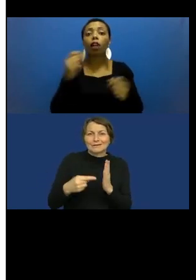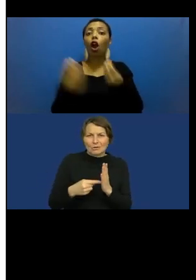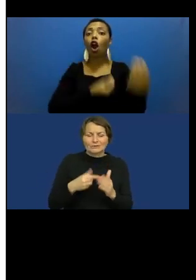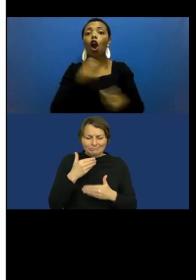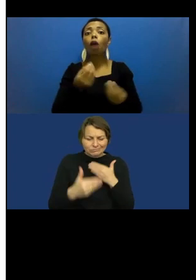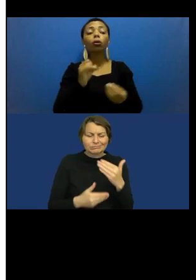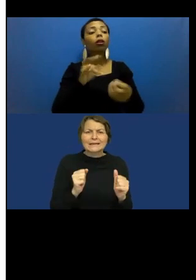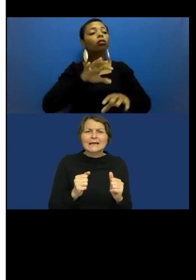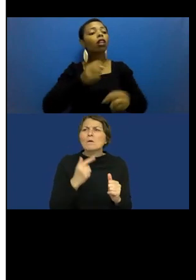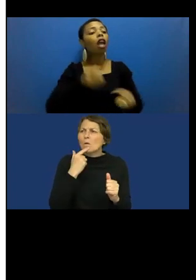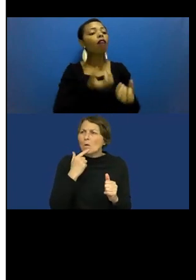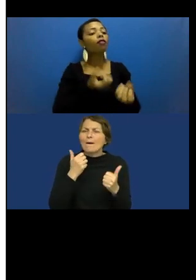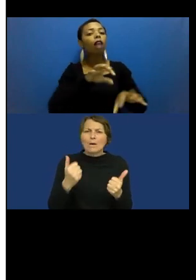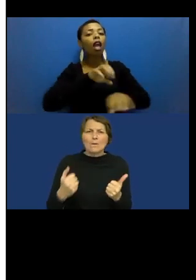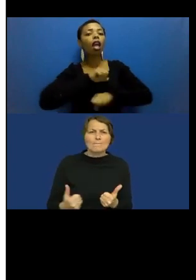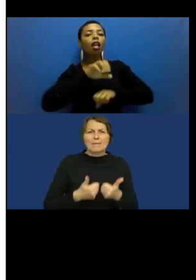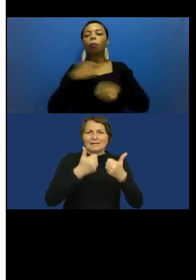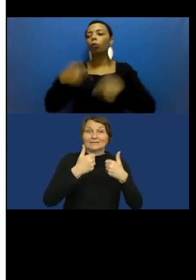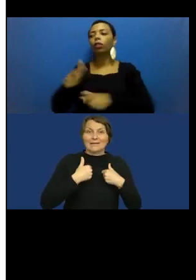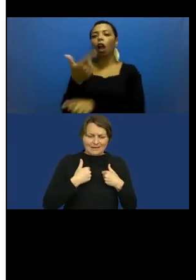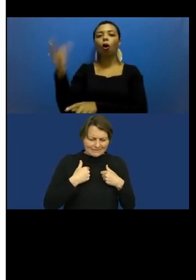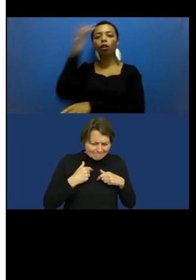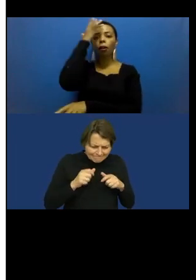and especially the technology itself.